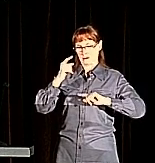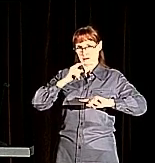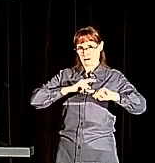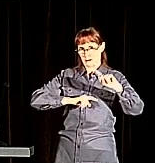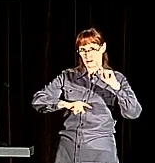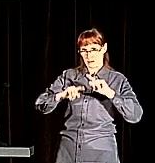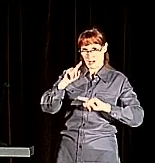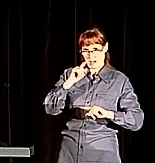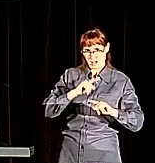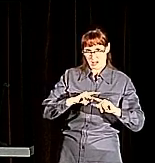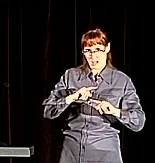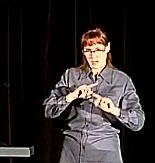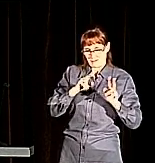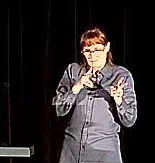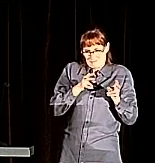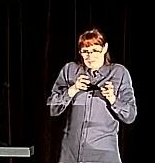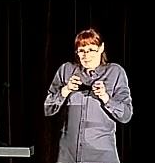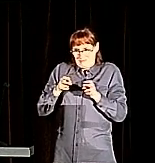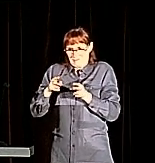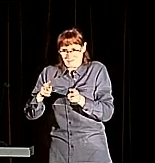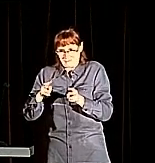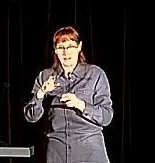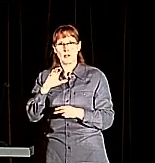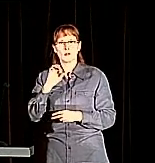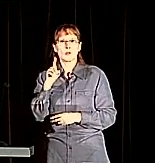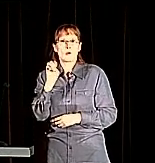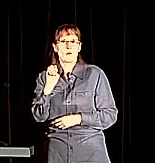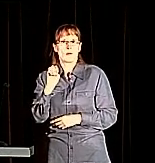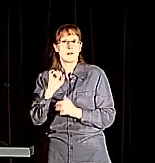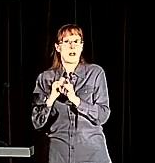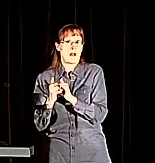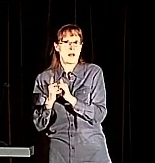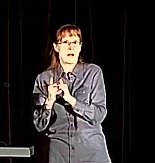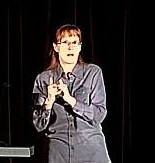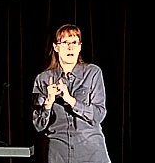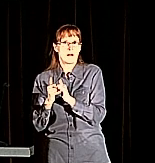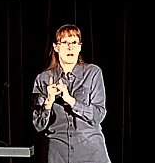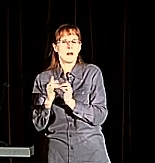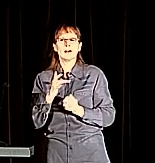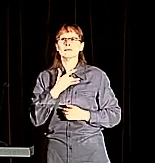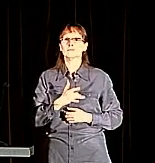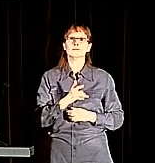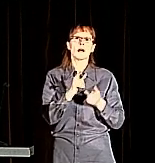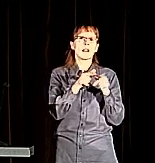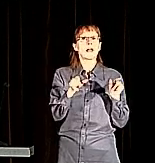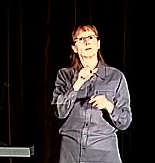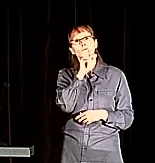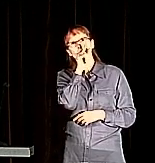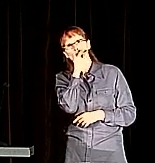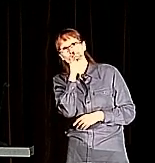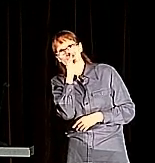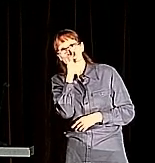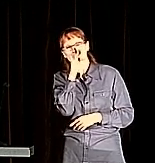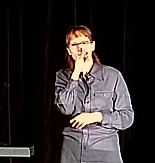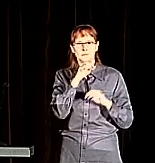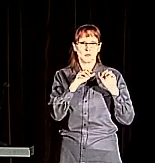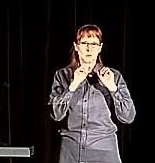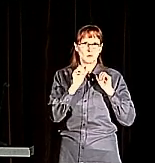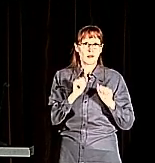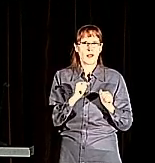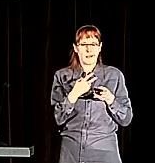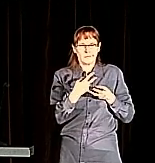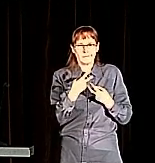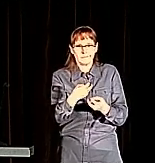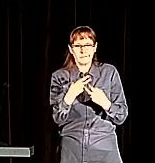with spoken languages that have writing systems. You can feed a corporal onto a computer, and it can pretty